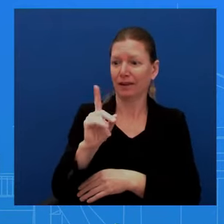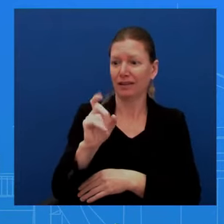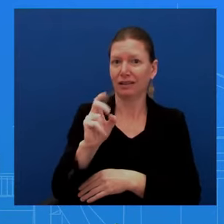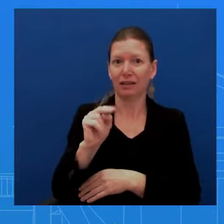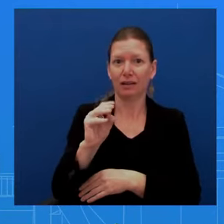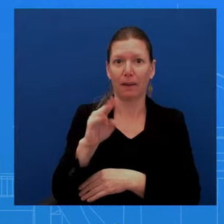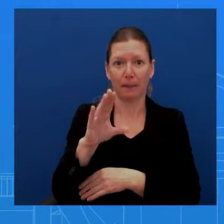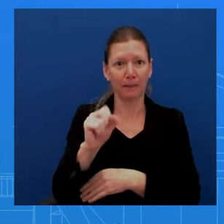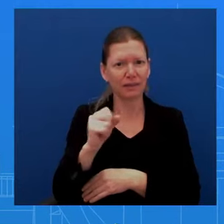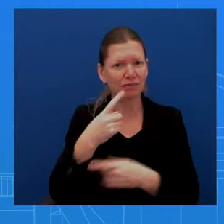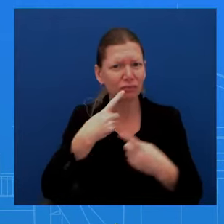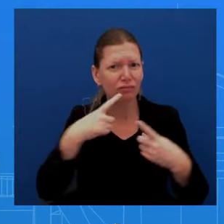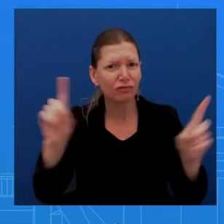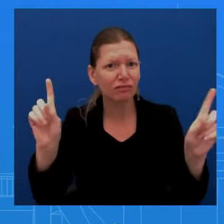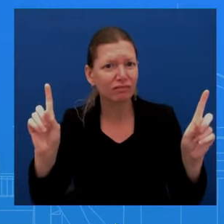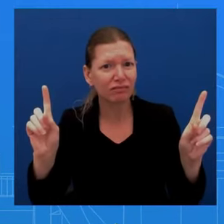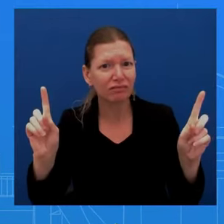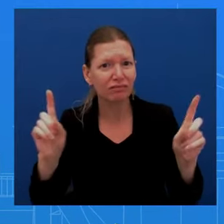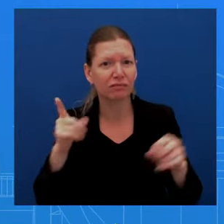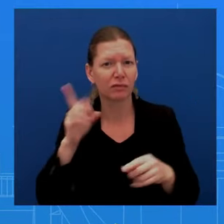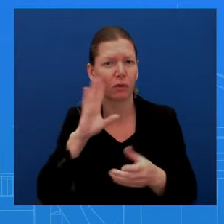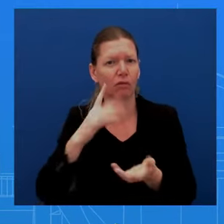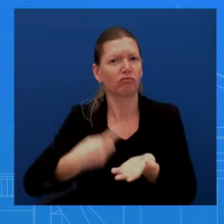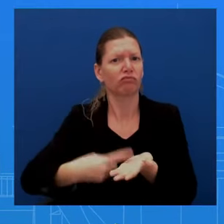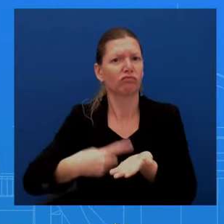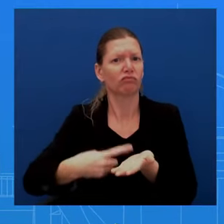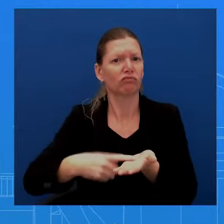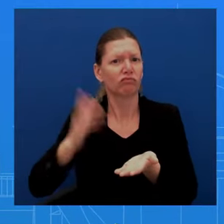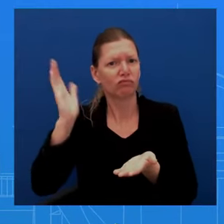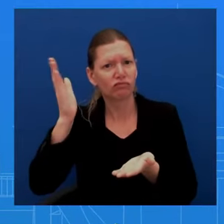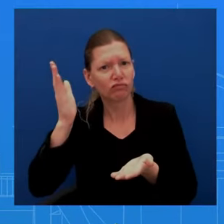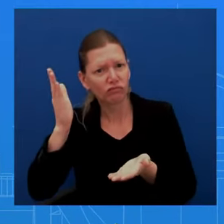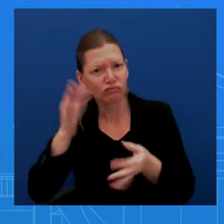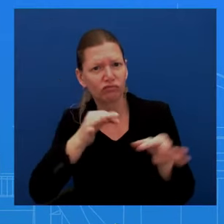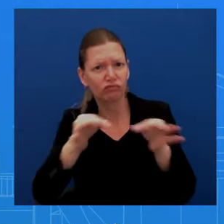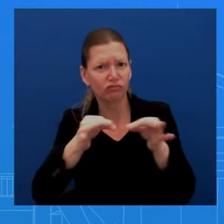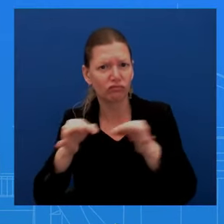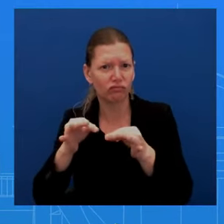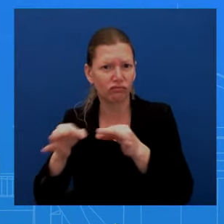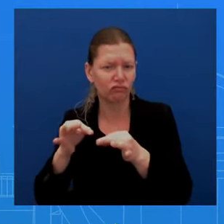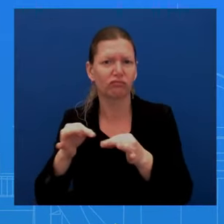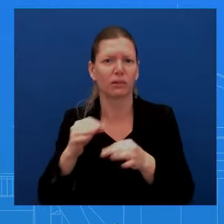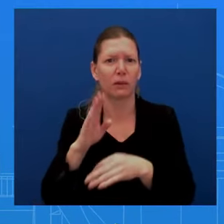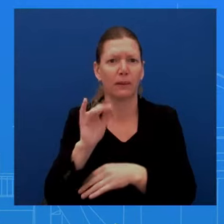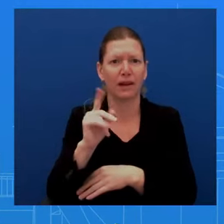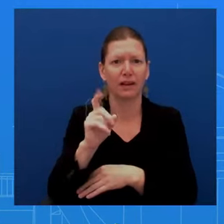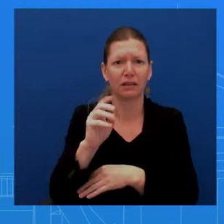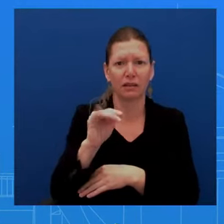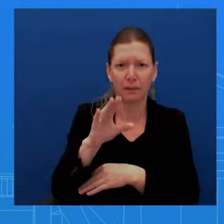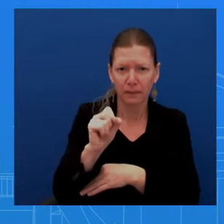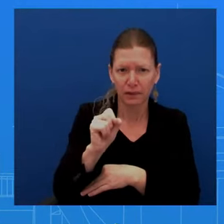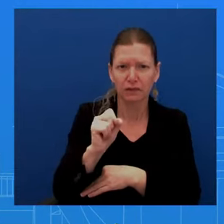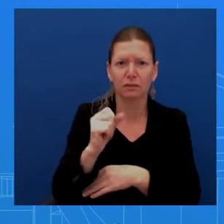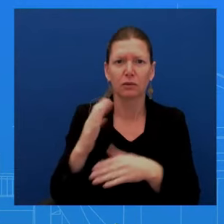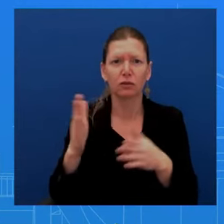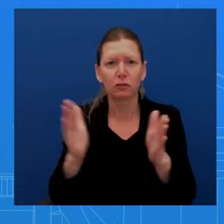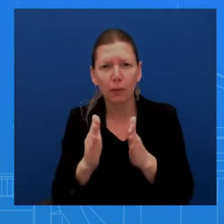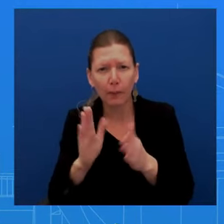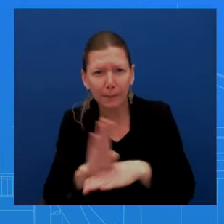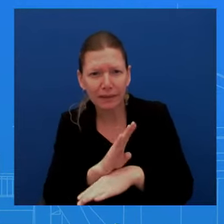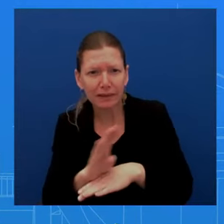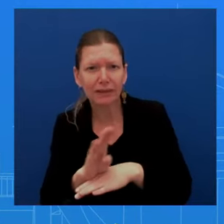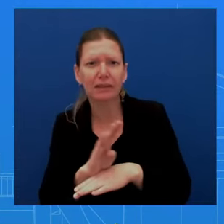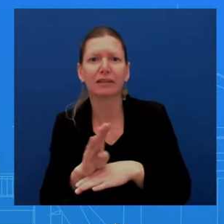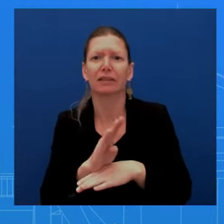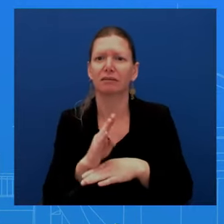people are starting small businesses, they must have some confidence in the economy. So we are, he's looking forward to, to be out, being out there tomorrow